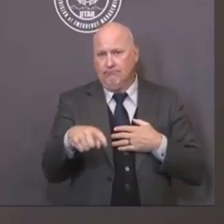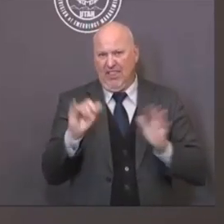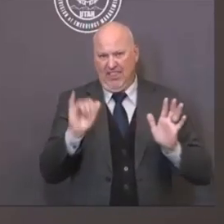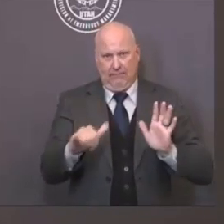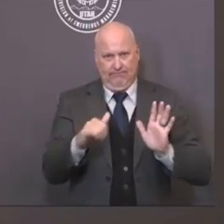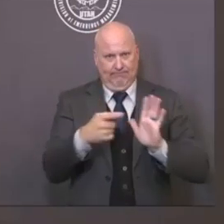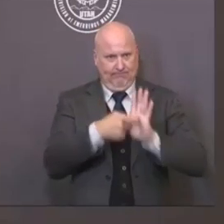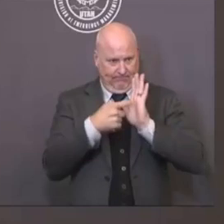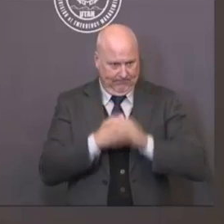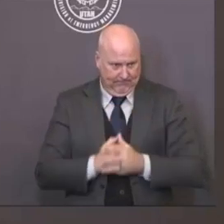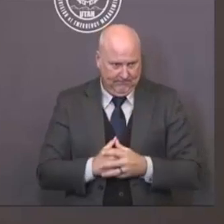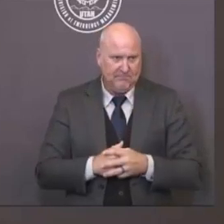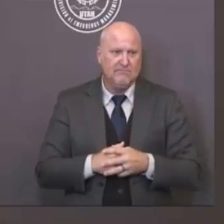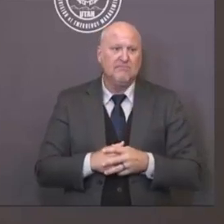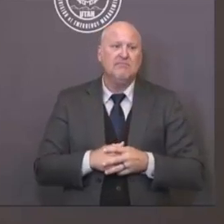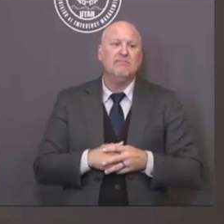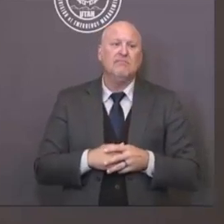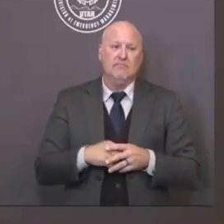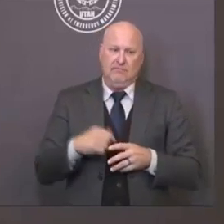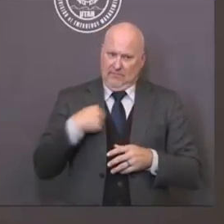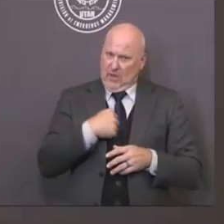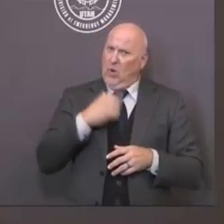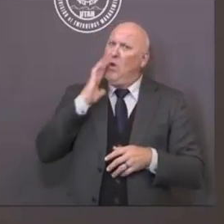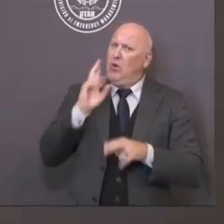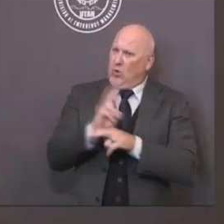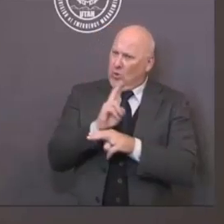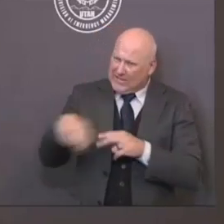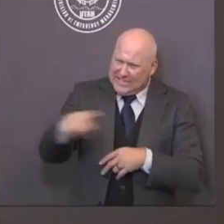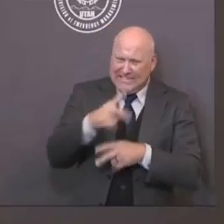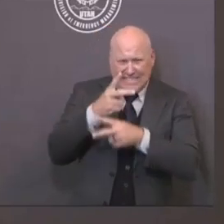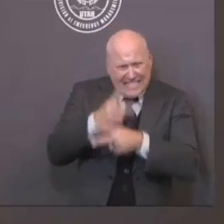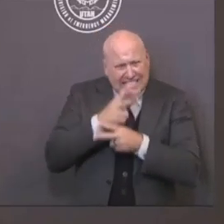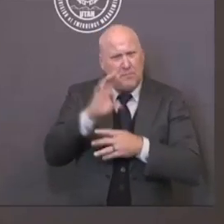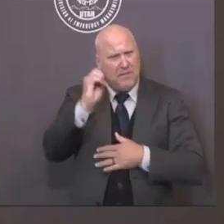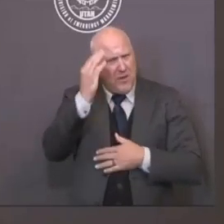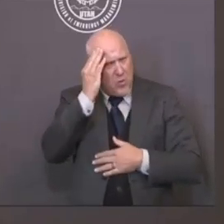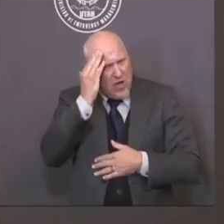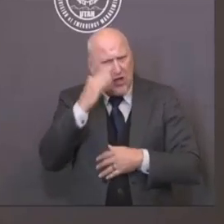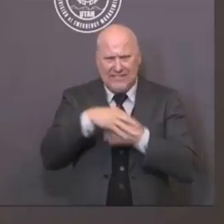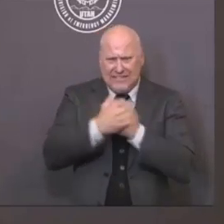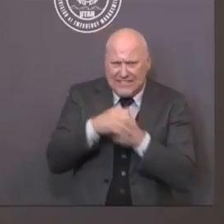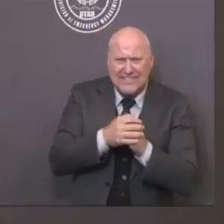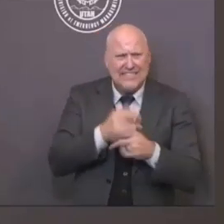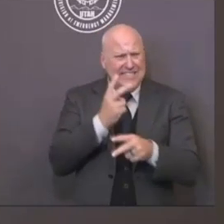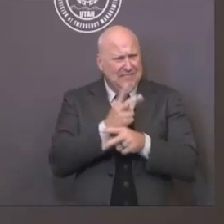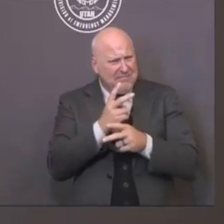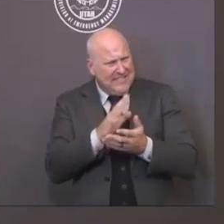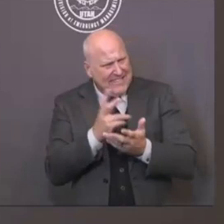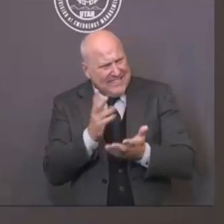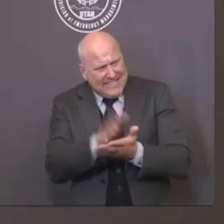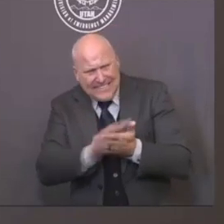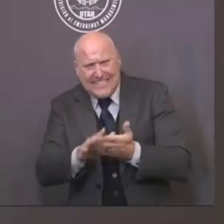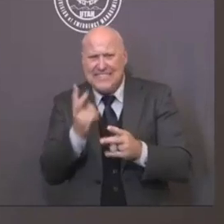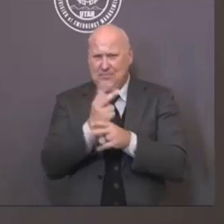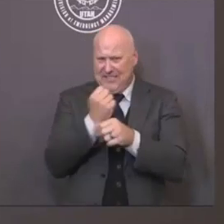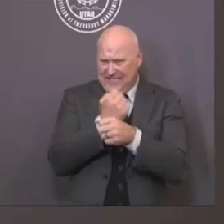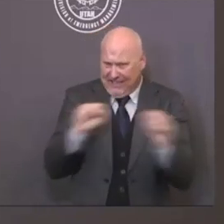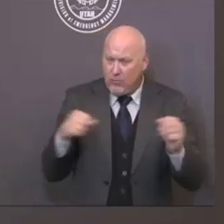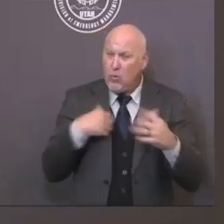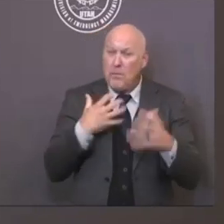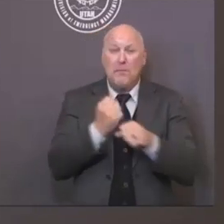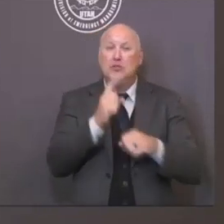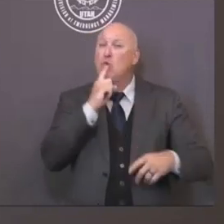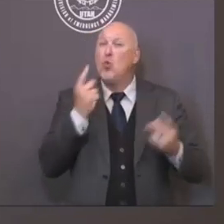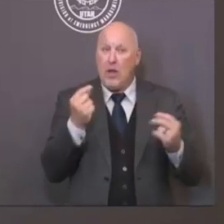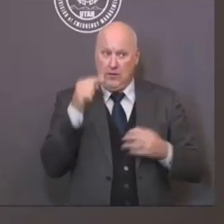and be proactive in saying we want to make sure that our schools are a safe environment for our children and for those who attend to our children.